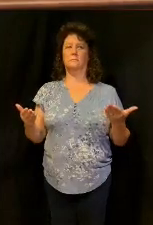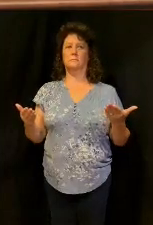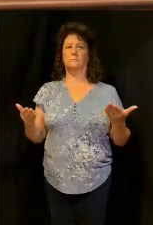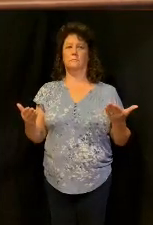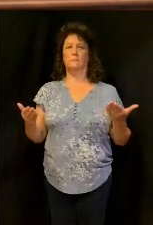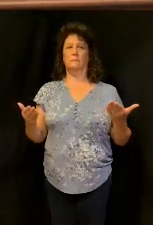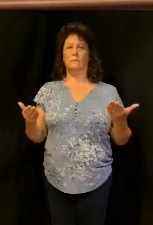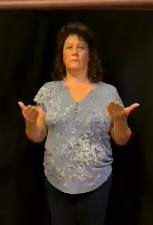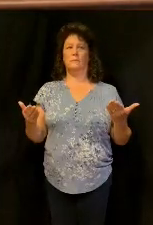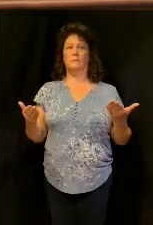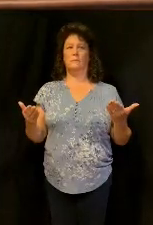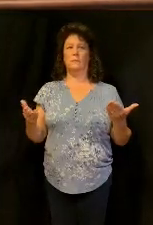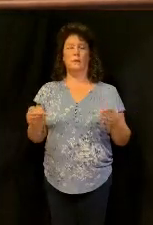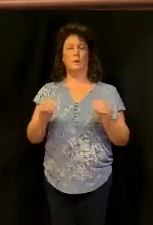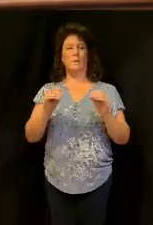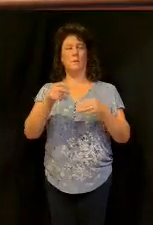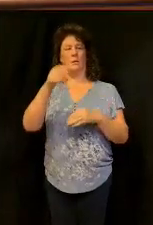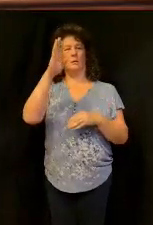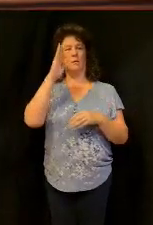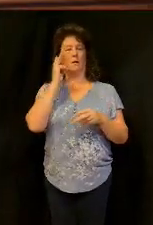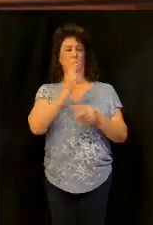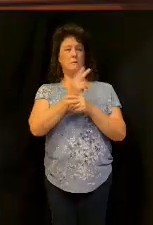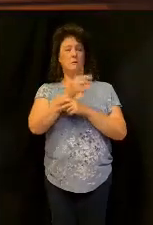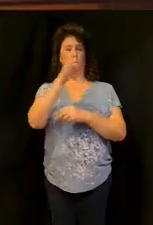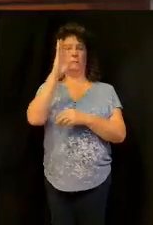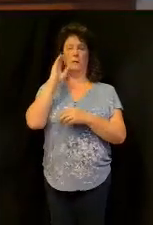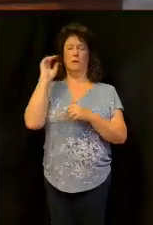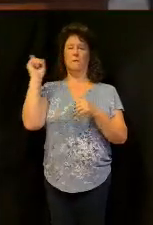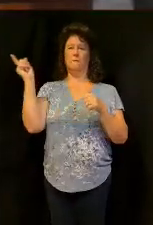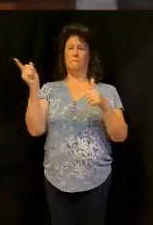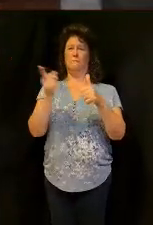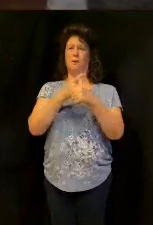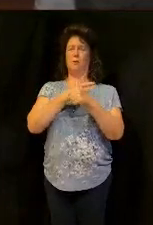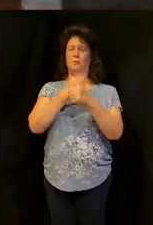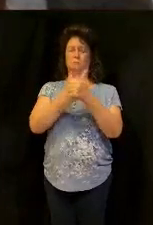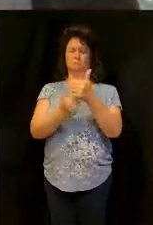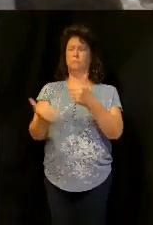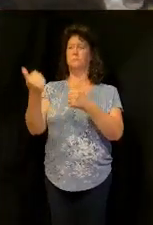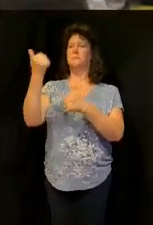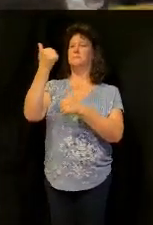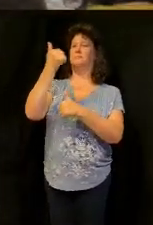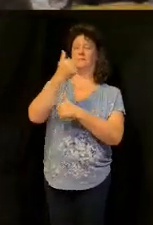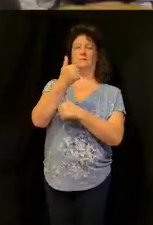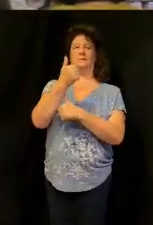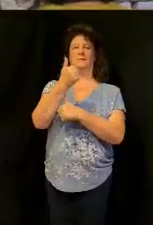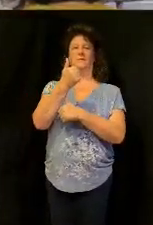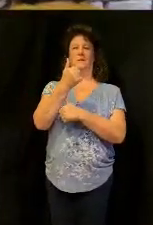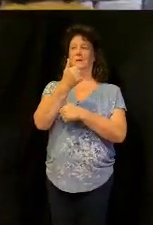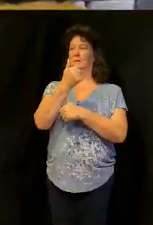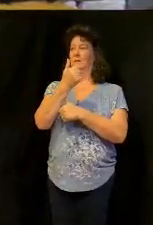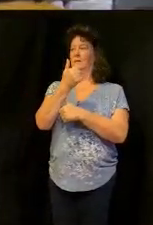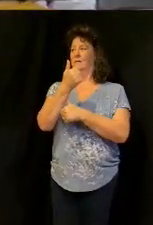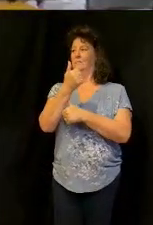Put God and keep God first in your life.